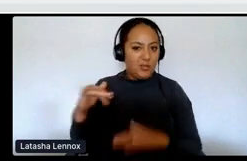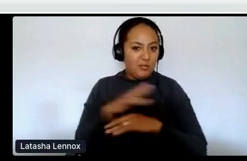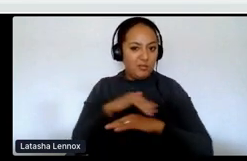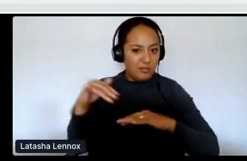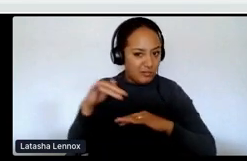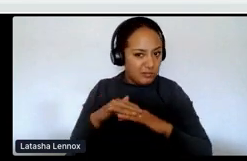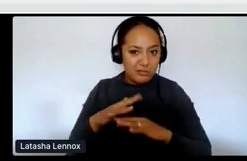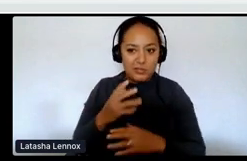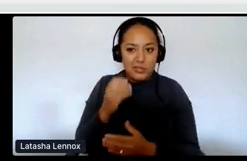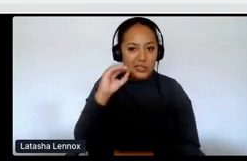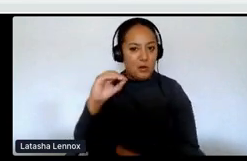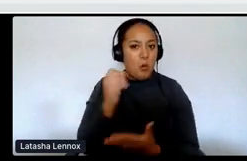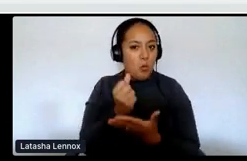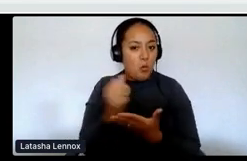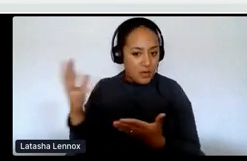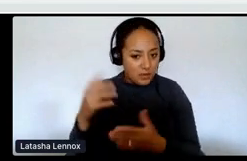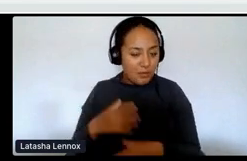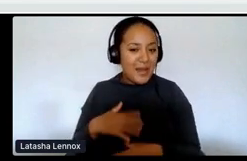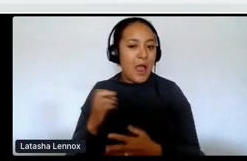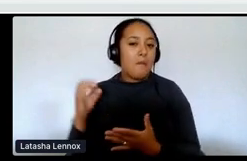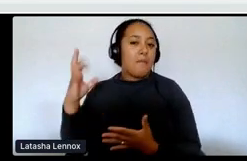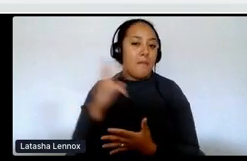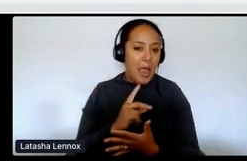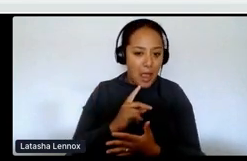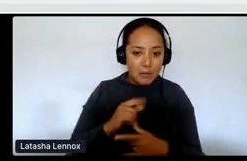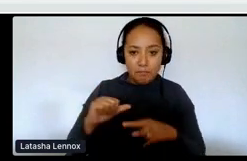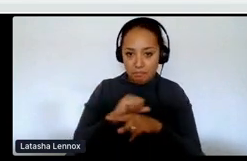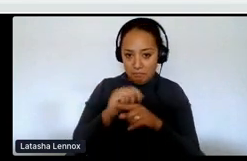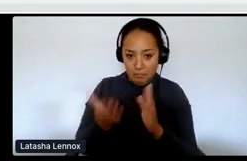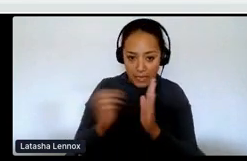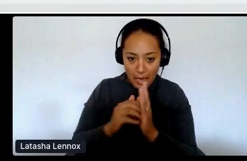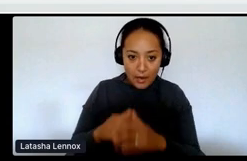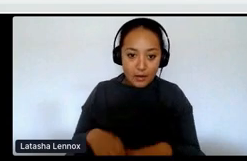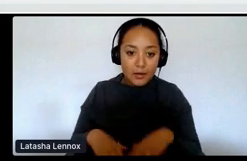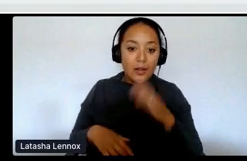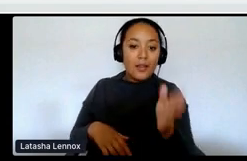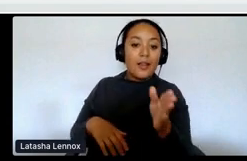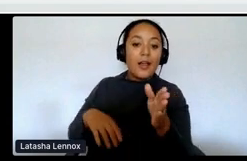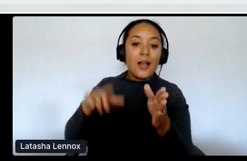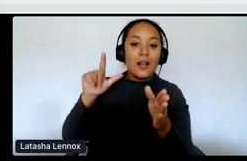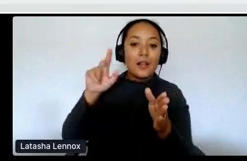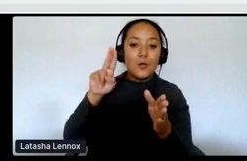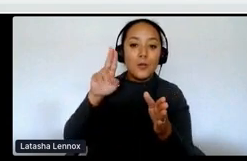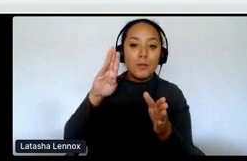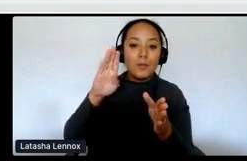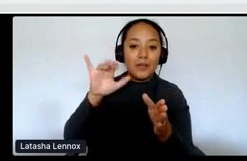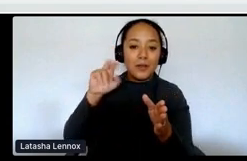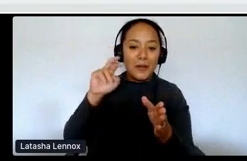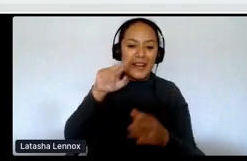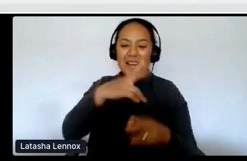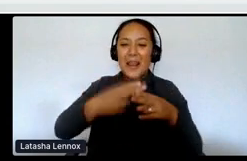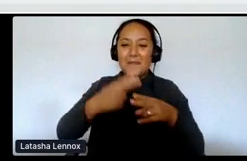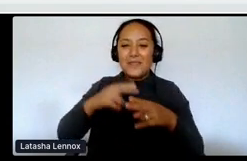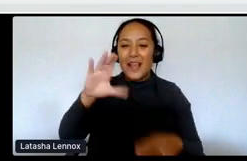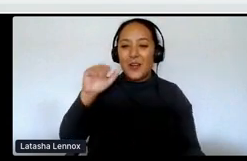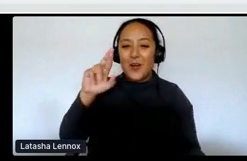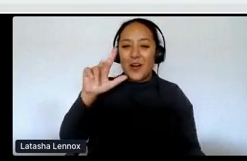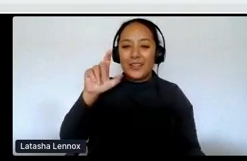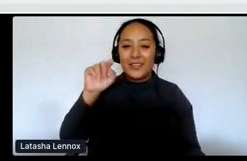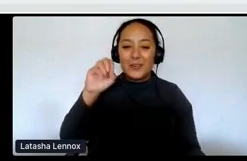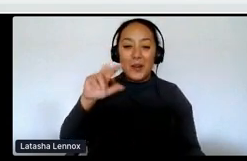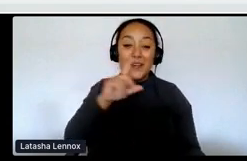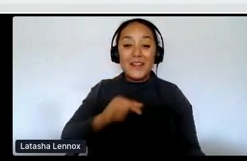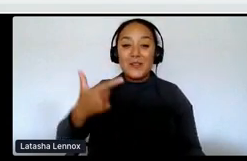This is, um, Lubicon Lake, um, my community in Little Buffalo. This is Carlton. He was 21. It was the first time we ever had solar